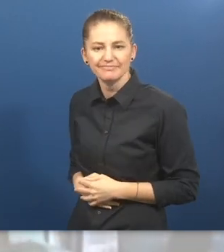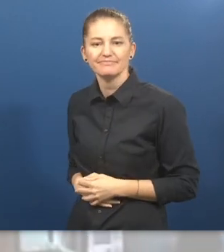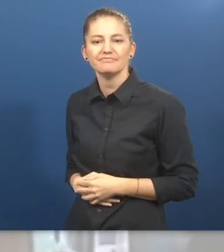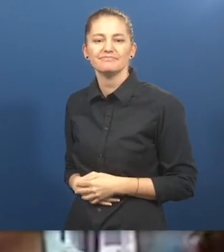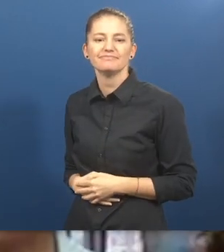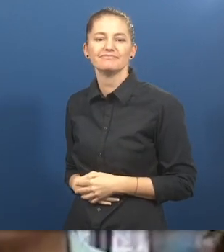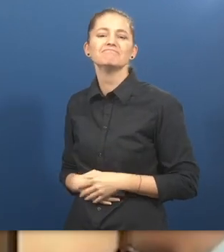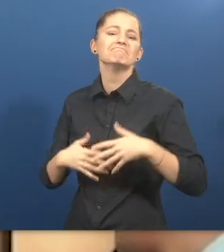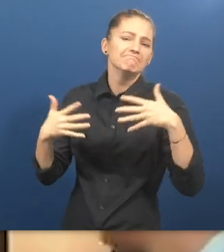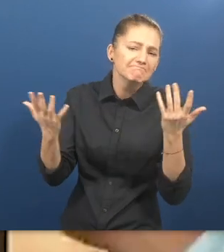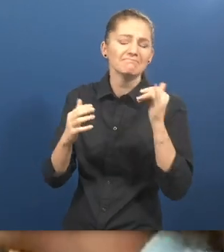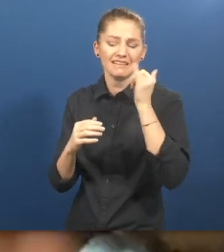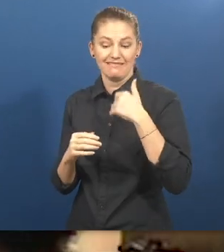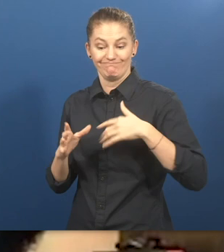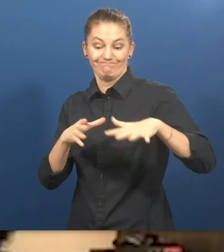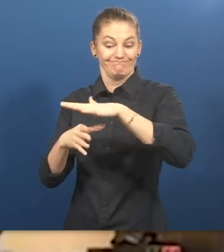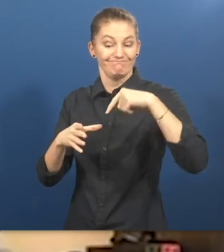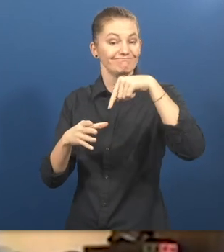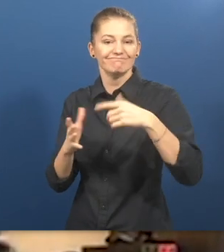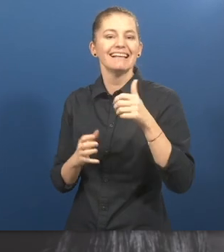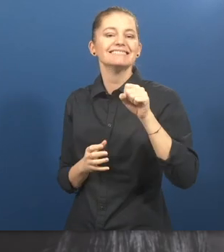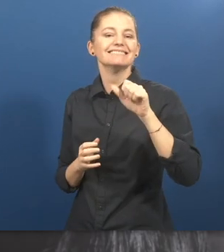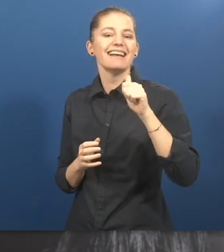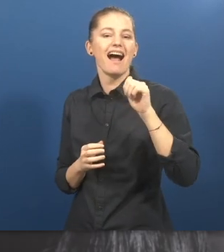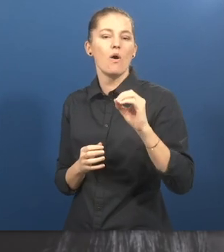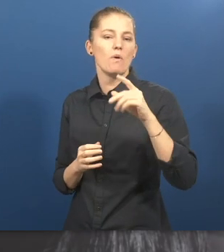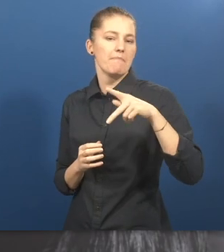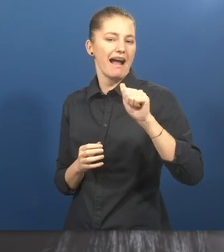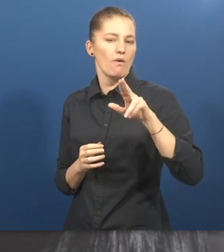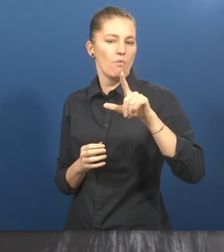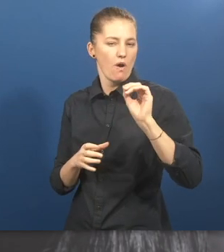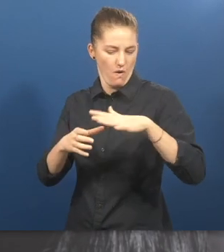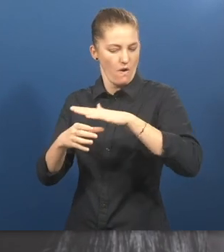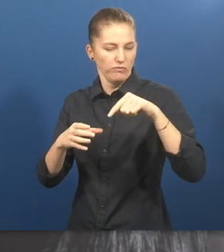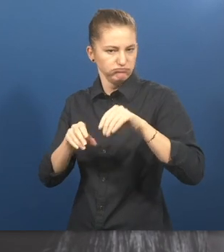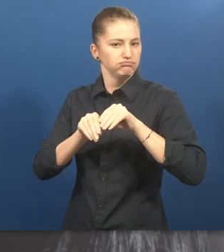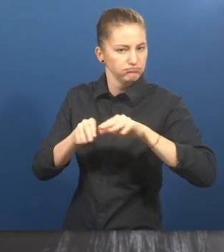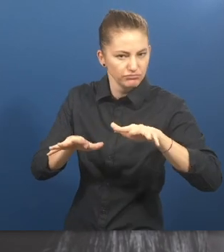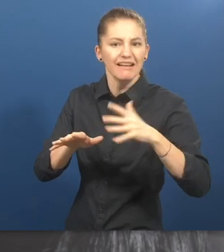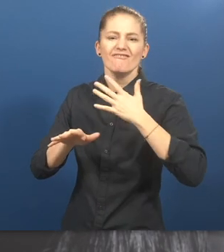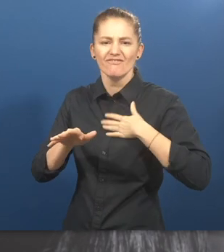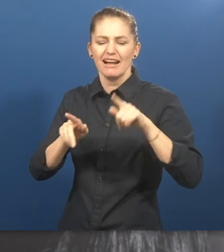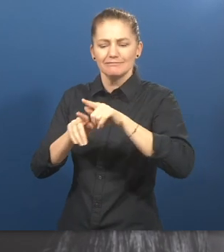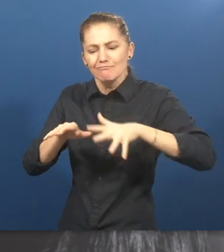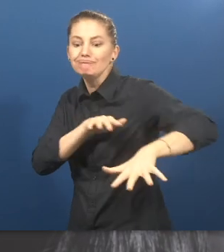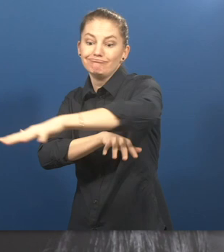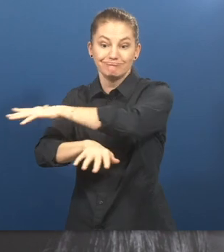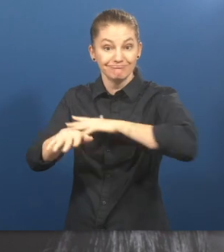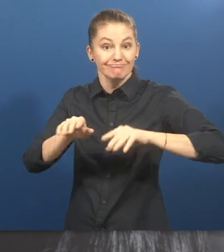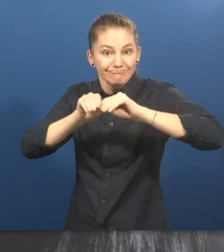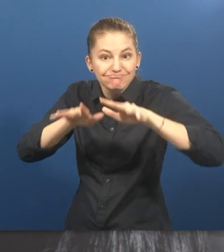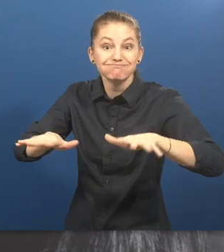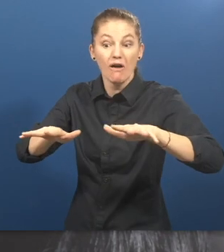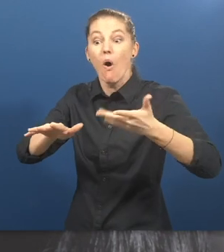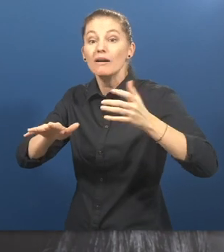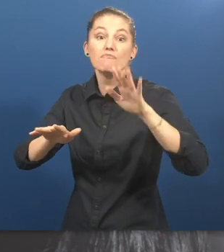Our main objective today is to expand the work development in the city of Sao Paulo and in the greater Sao Paulo region and all regions of